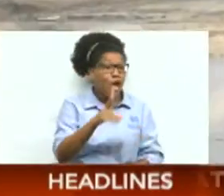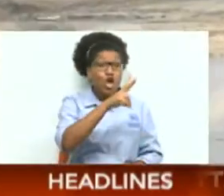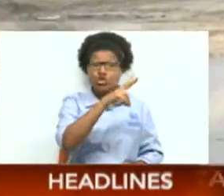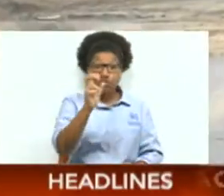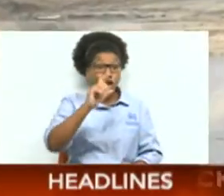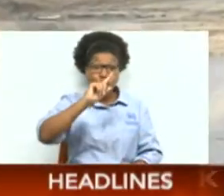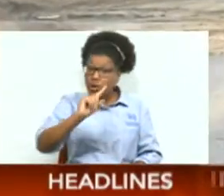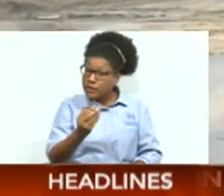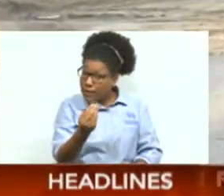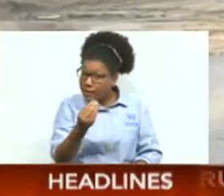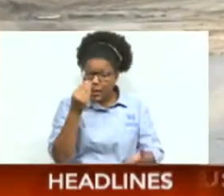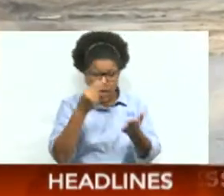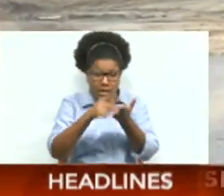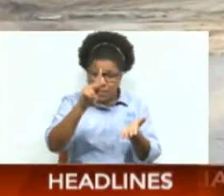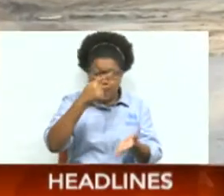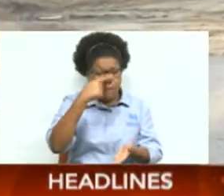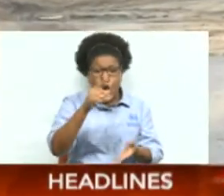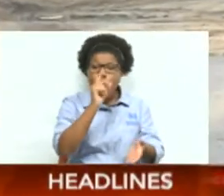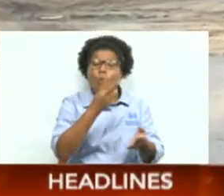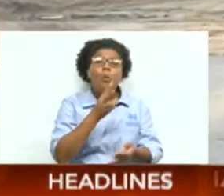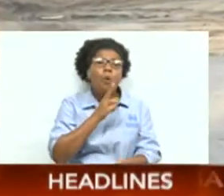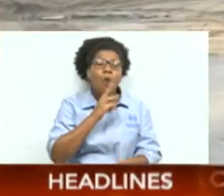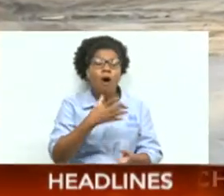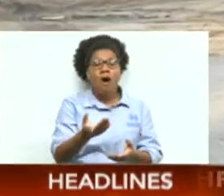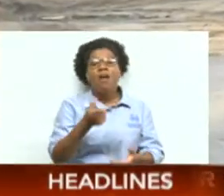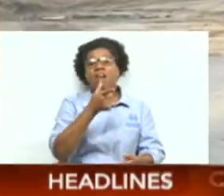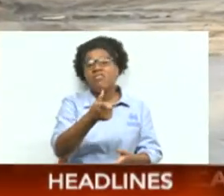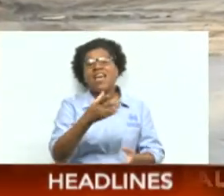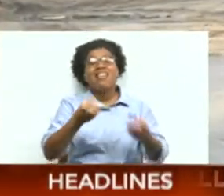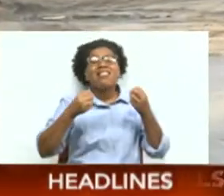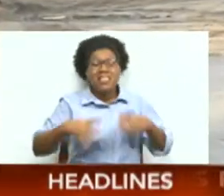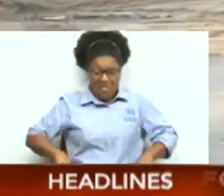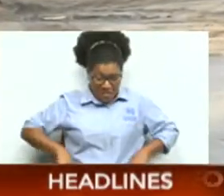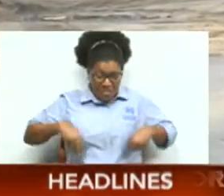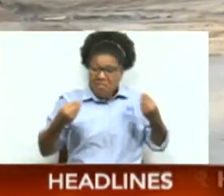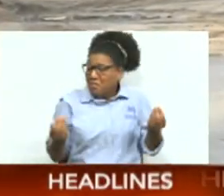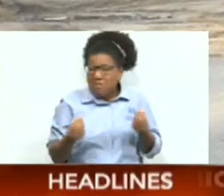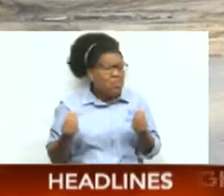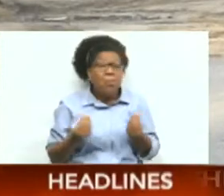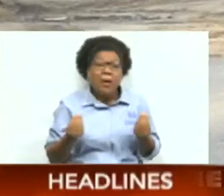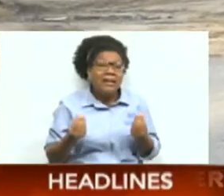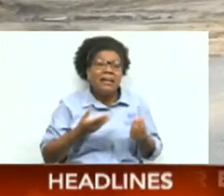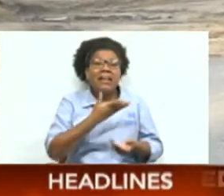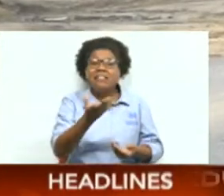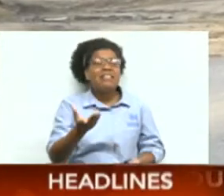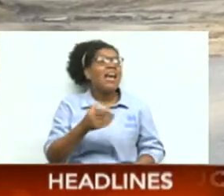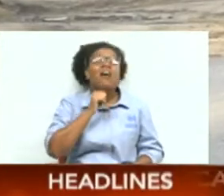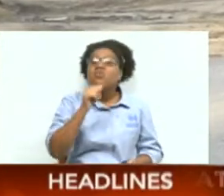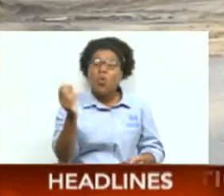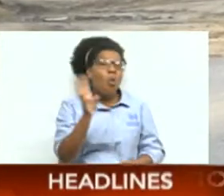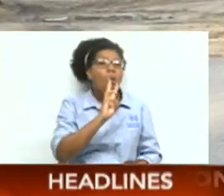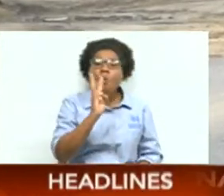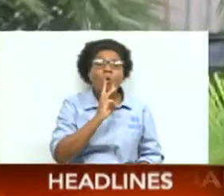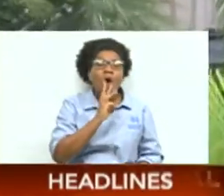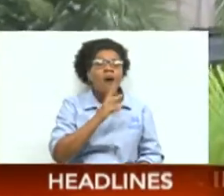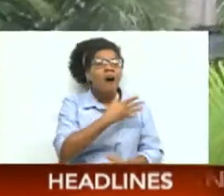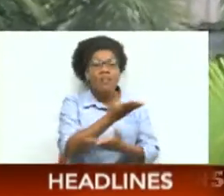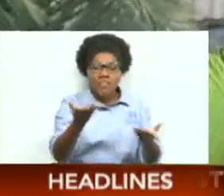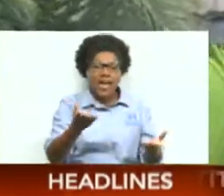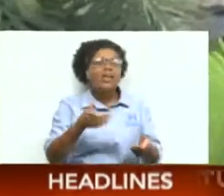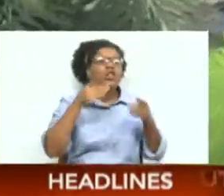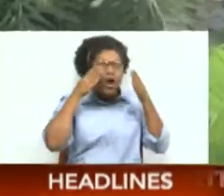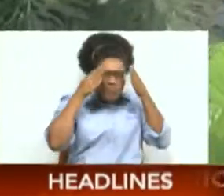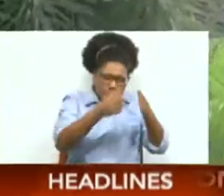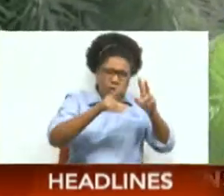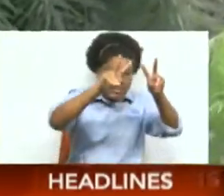A driving water trucking racket, which has left the pockets of Mon Diablo residents drier than their taps, is now the subject of an investigation